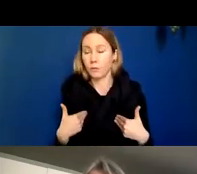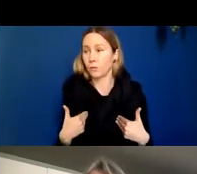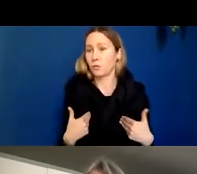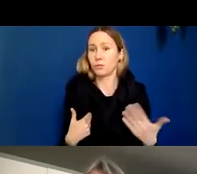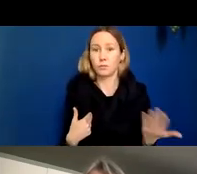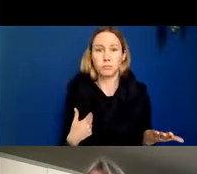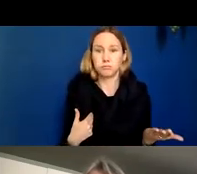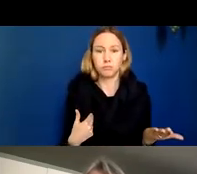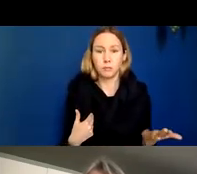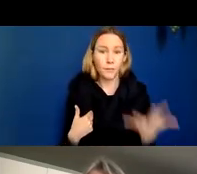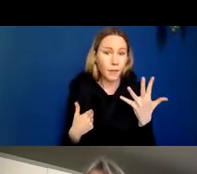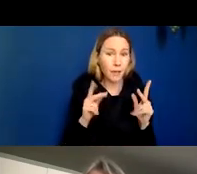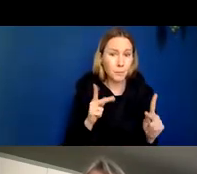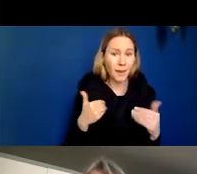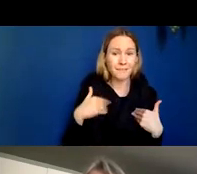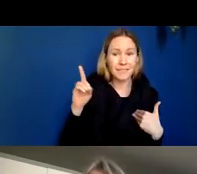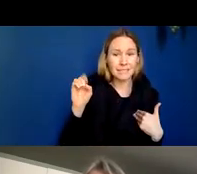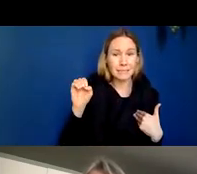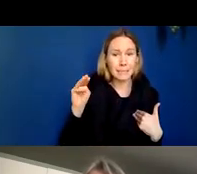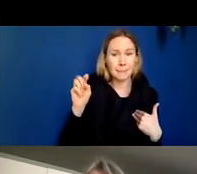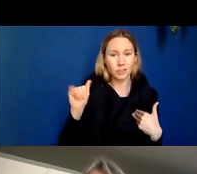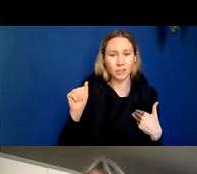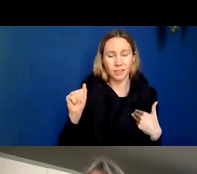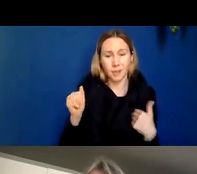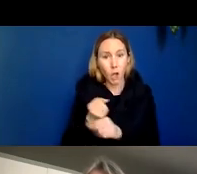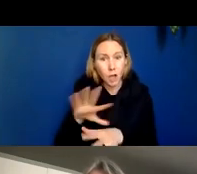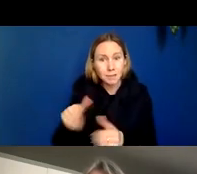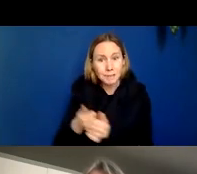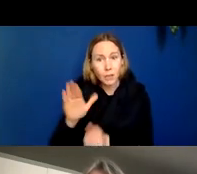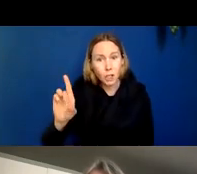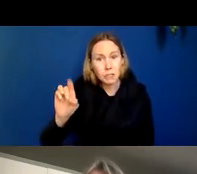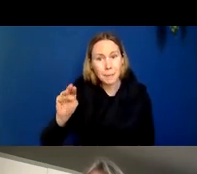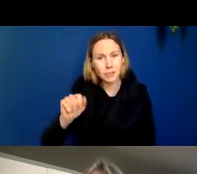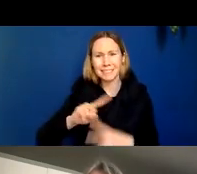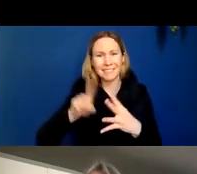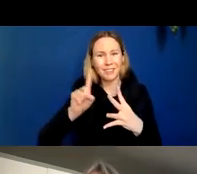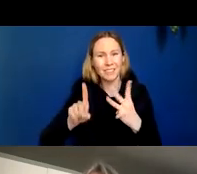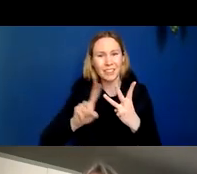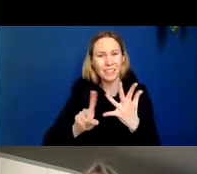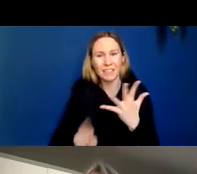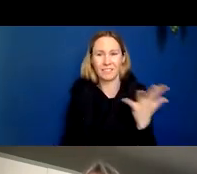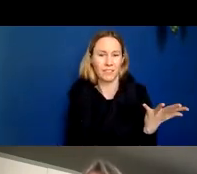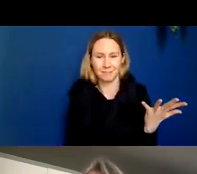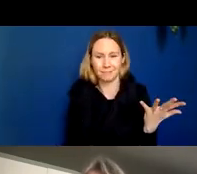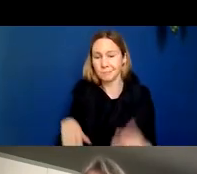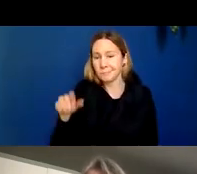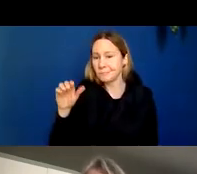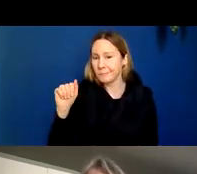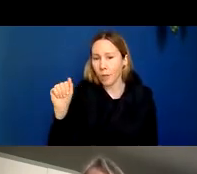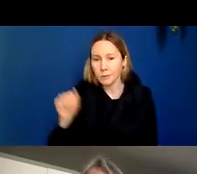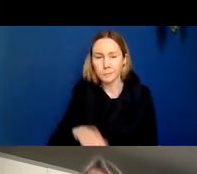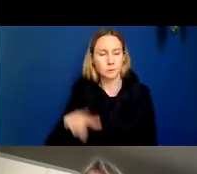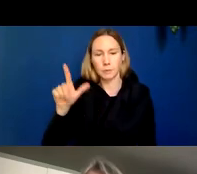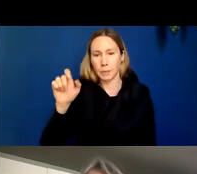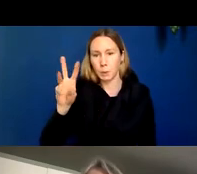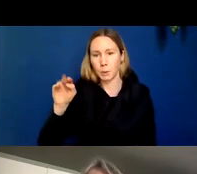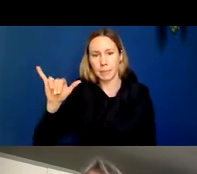five people with dementia that have five different causes of their dementia Alzheimer's or Lewy body disease or other diseases